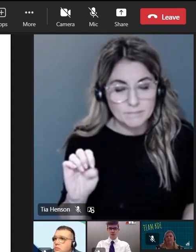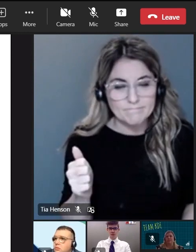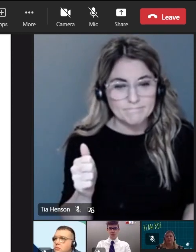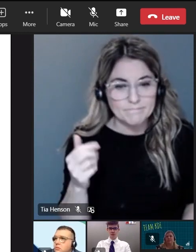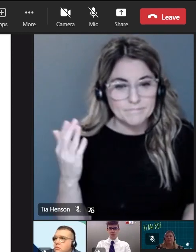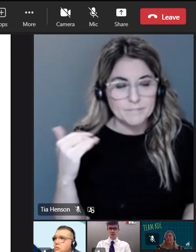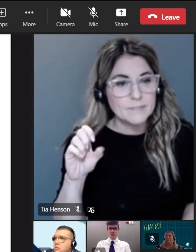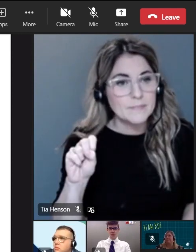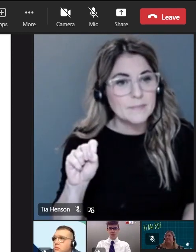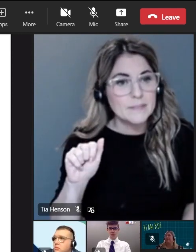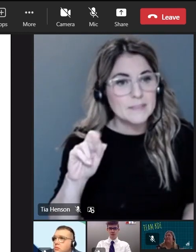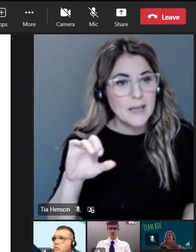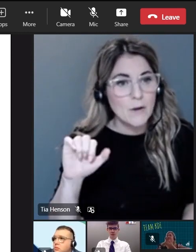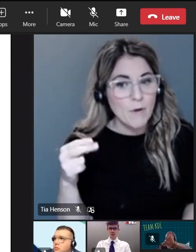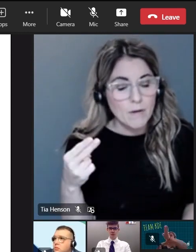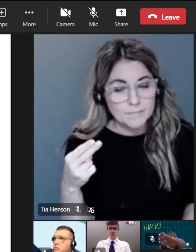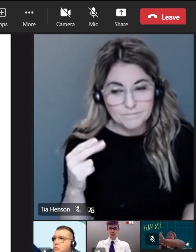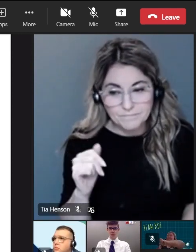Sarah Umbarger.